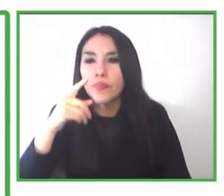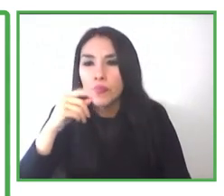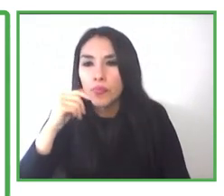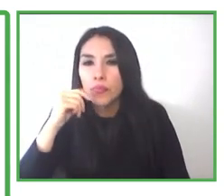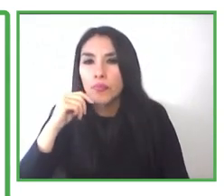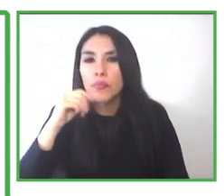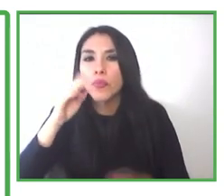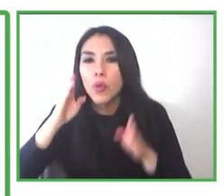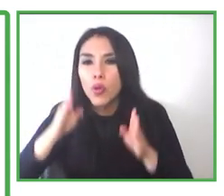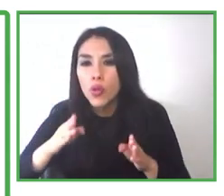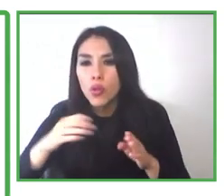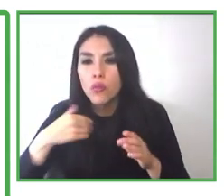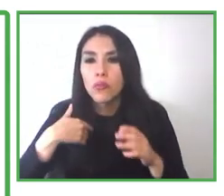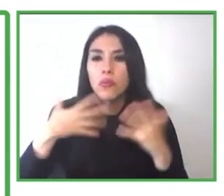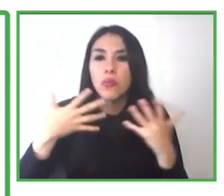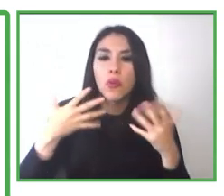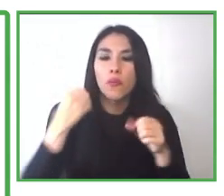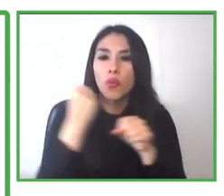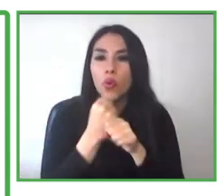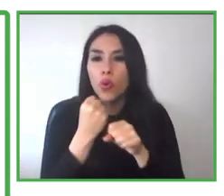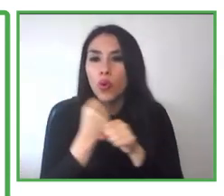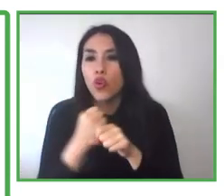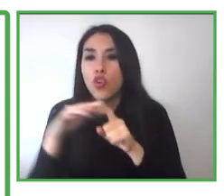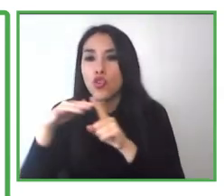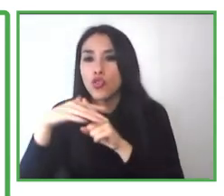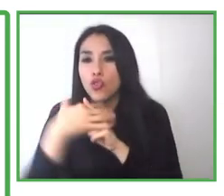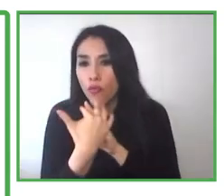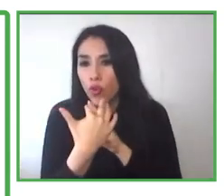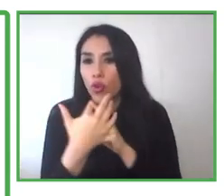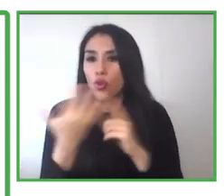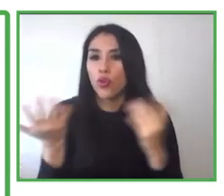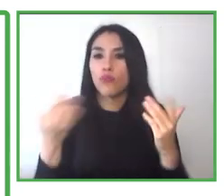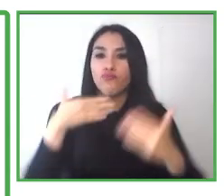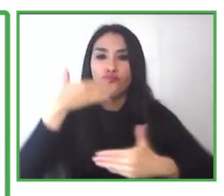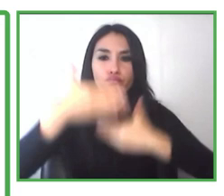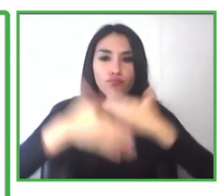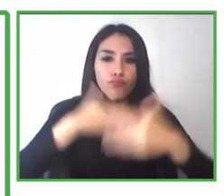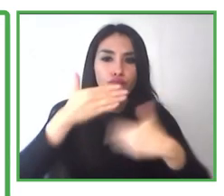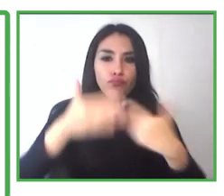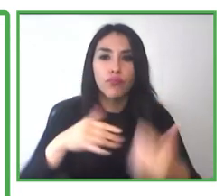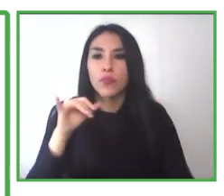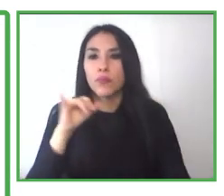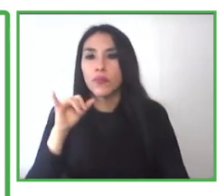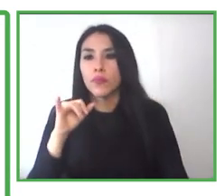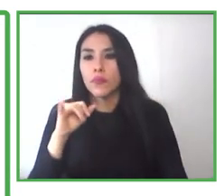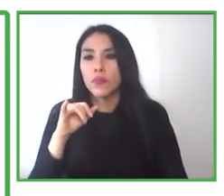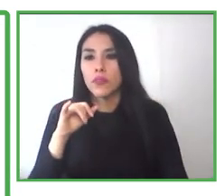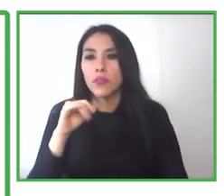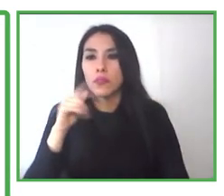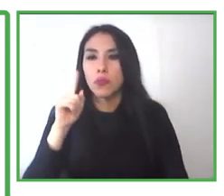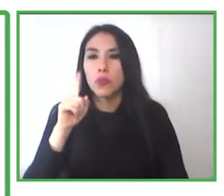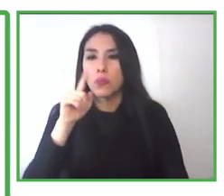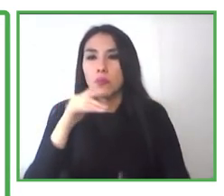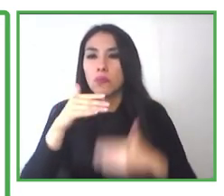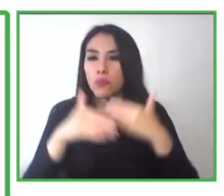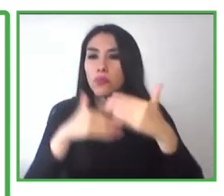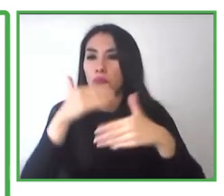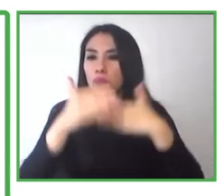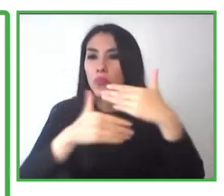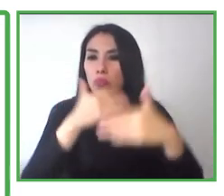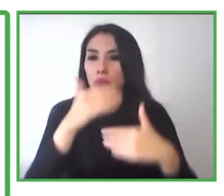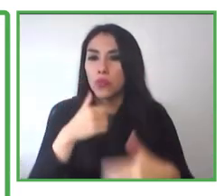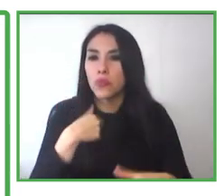psychologists, the work, social workers and other staff members. And we're also